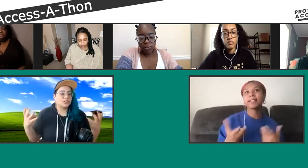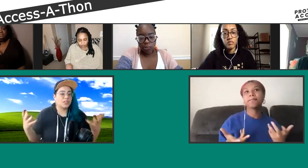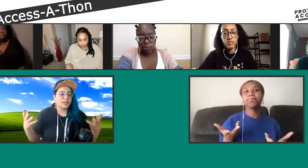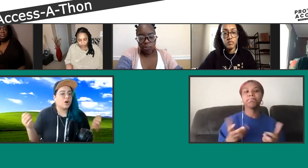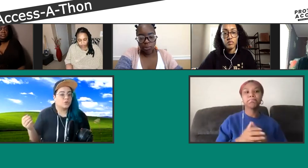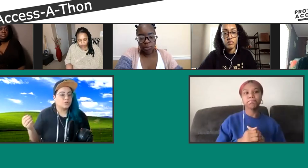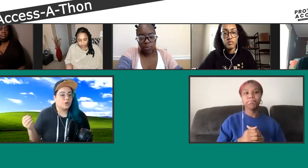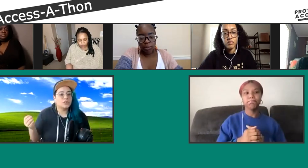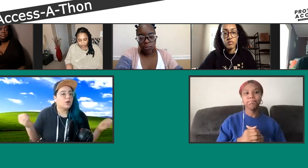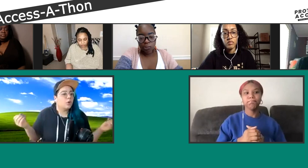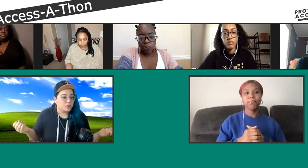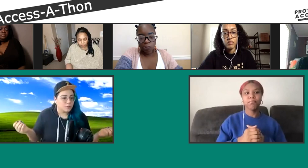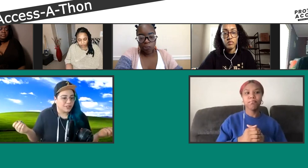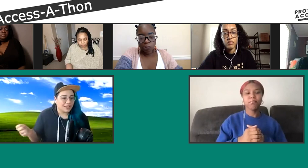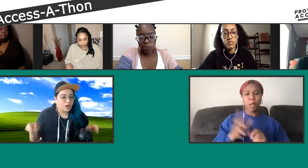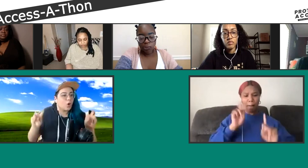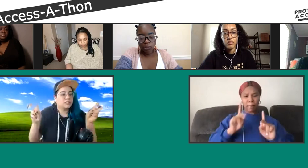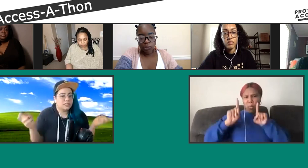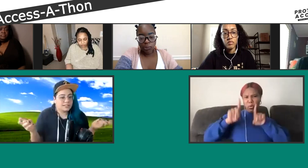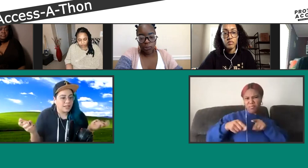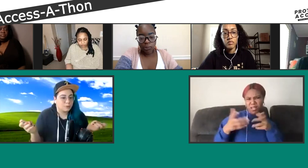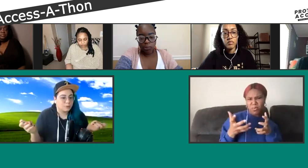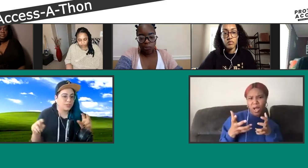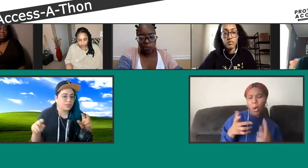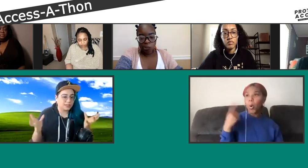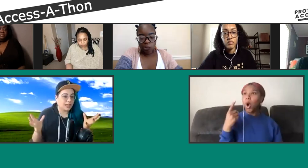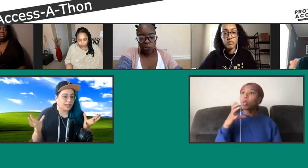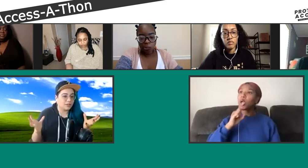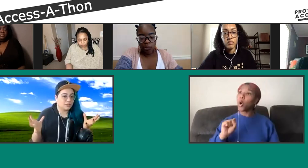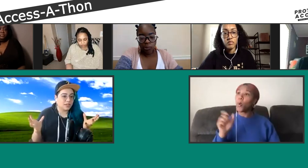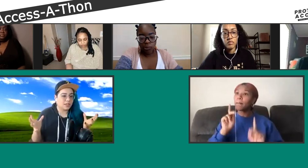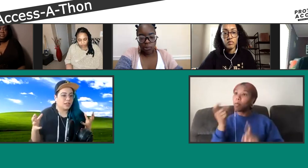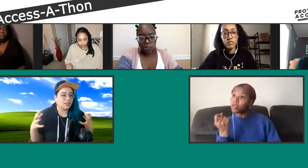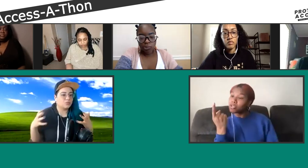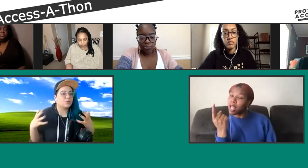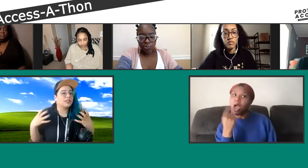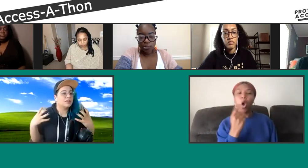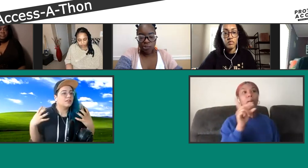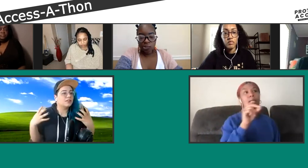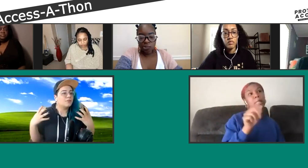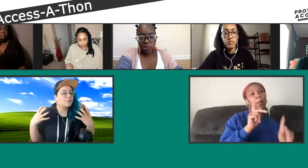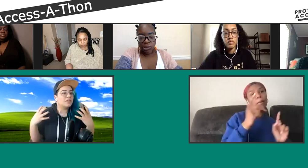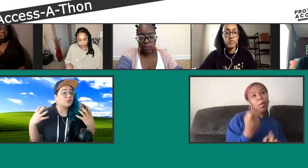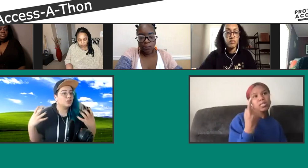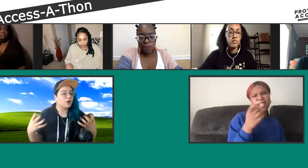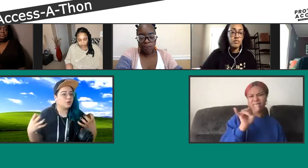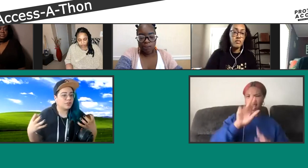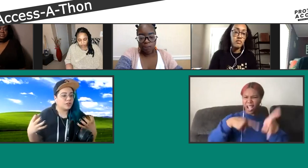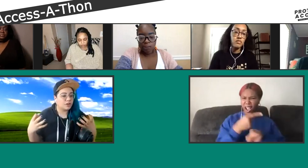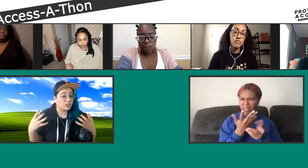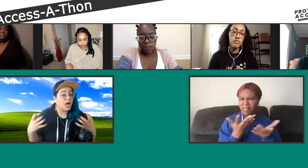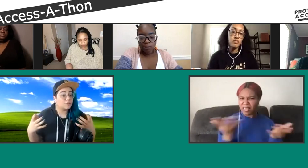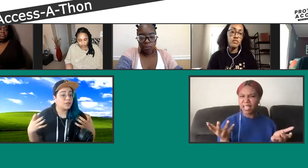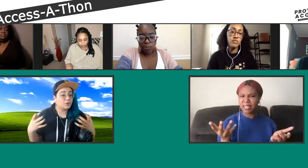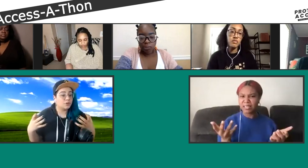reaction like, oh, only old people get it, only disabled people get it, that kind of thing. It's really being shown that